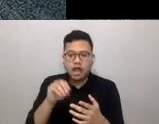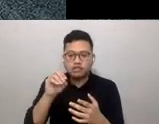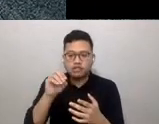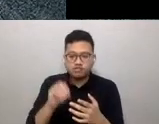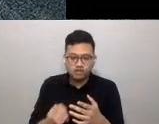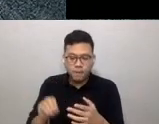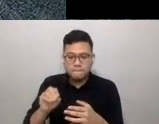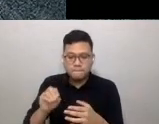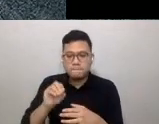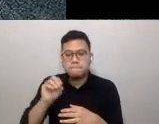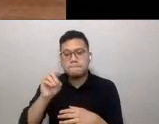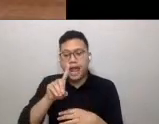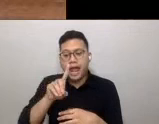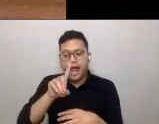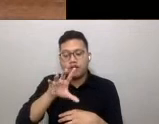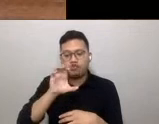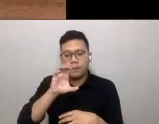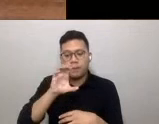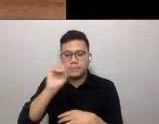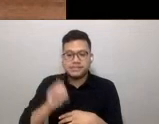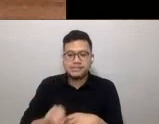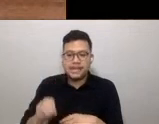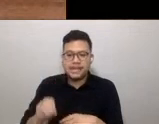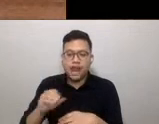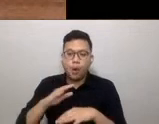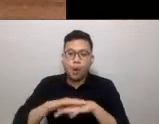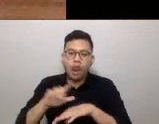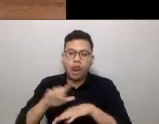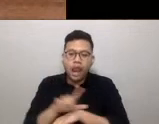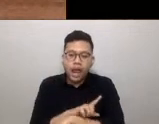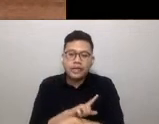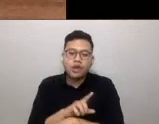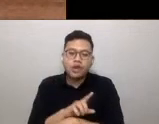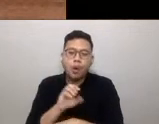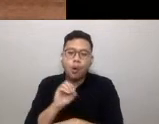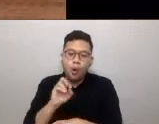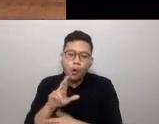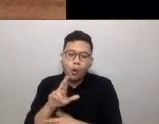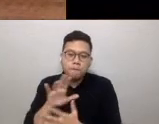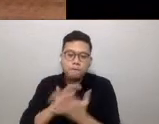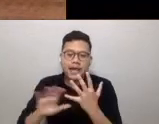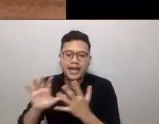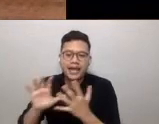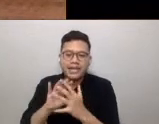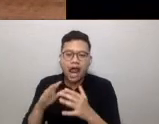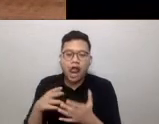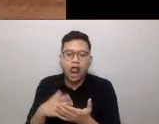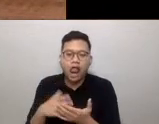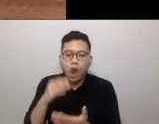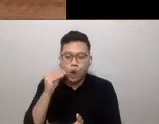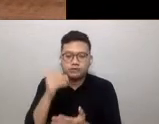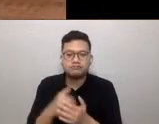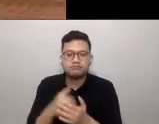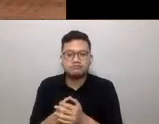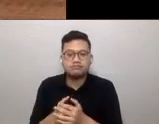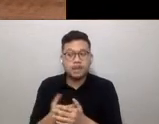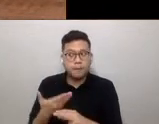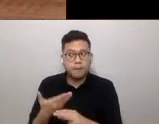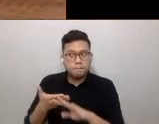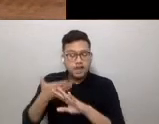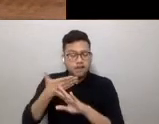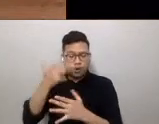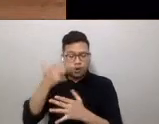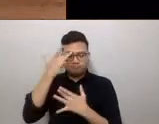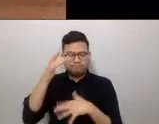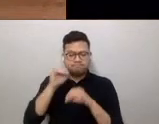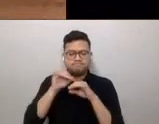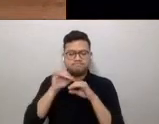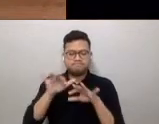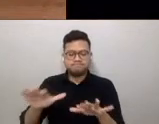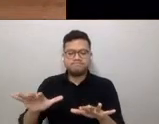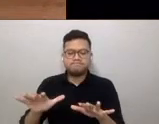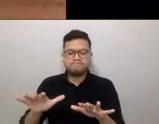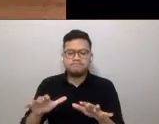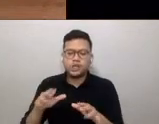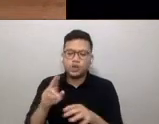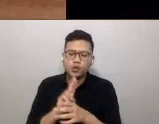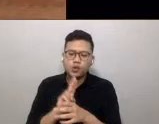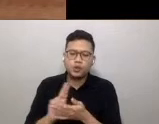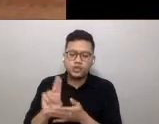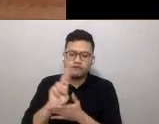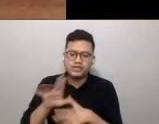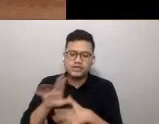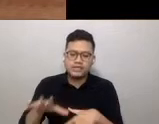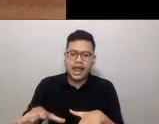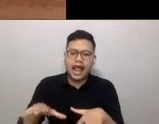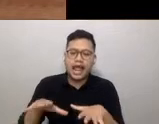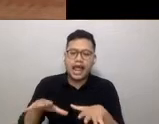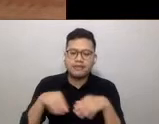even blended learning. Even before the pandemic, many universities were embracing a blend of institution